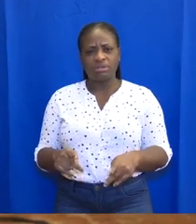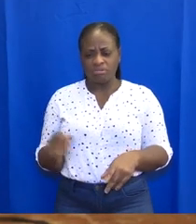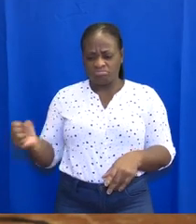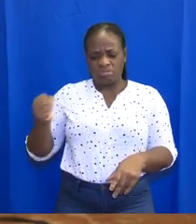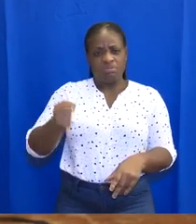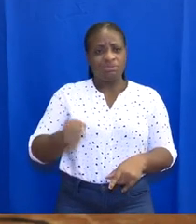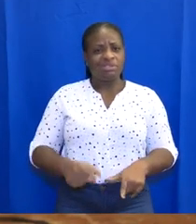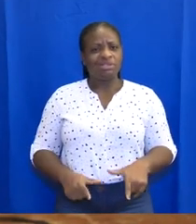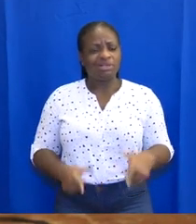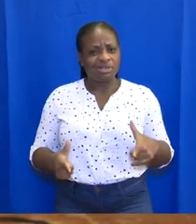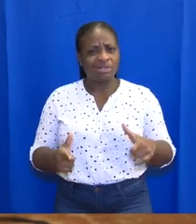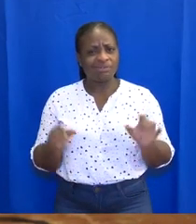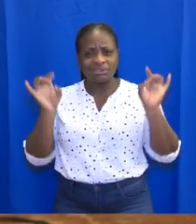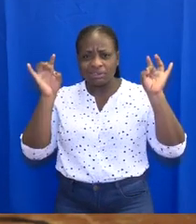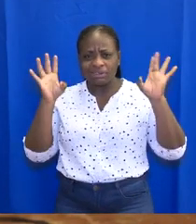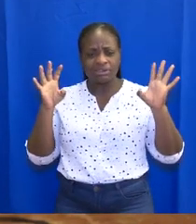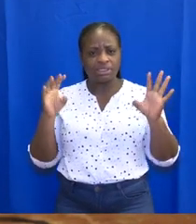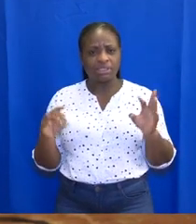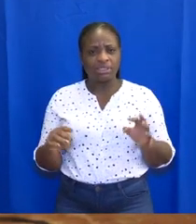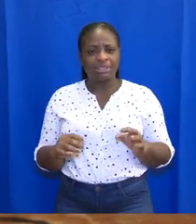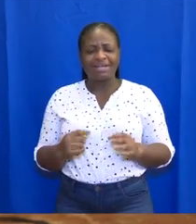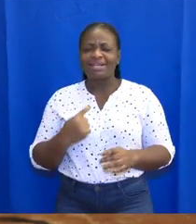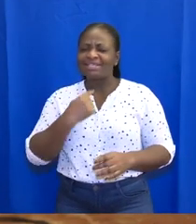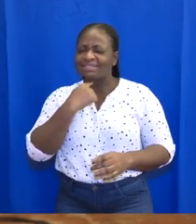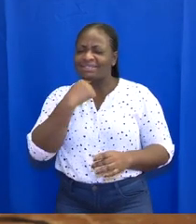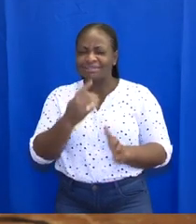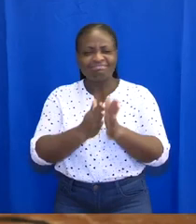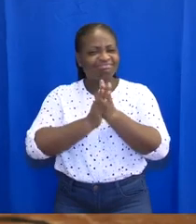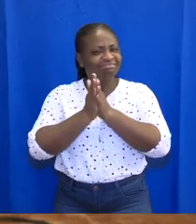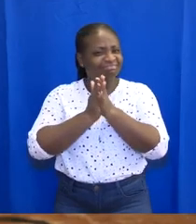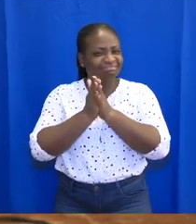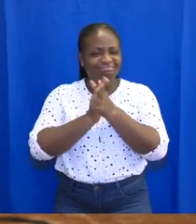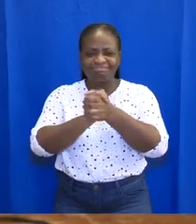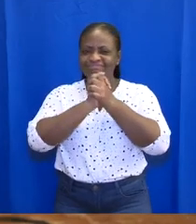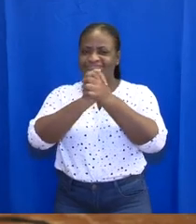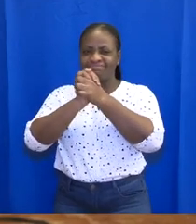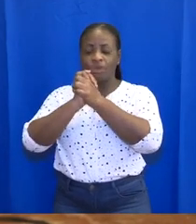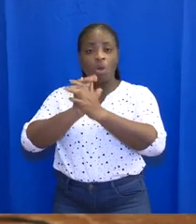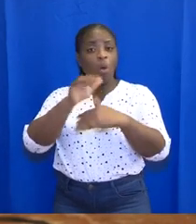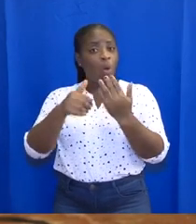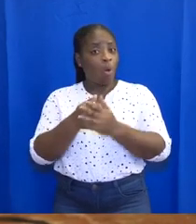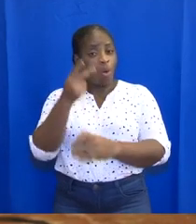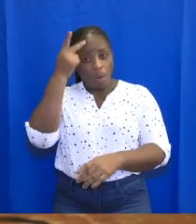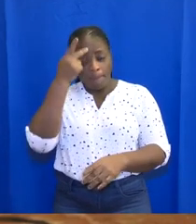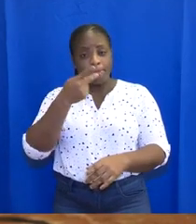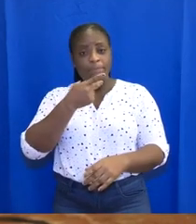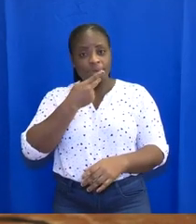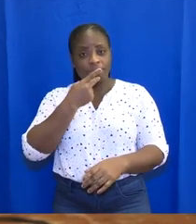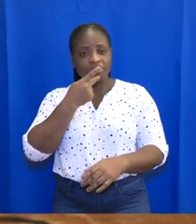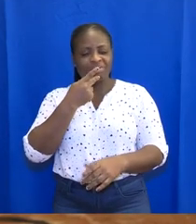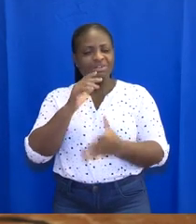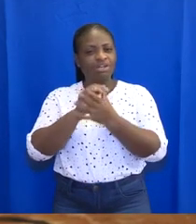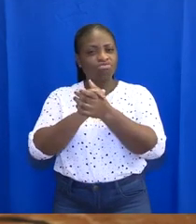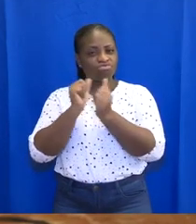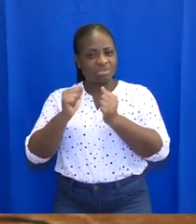lives of students at risk and I express my deep appreciation to all parents and guardians for the